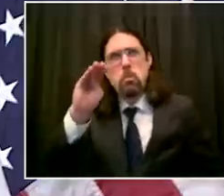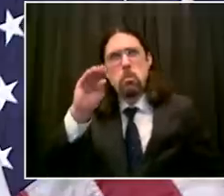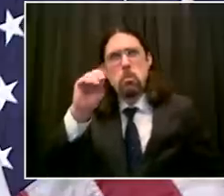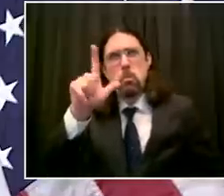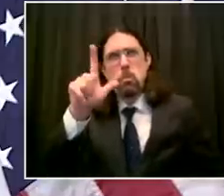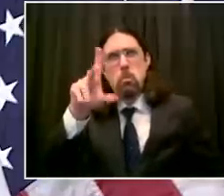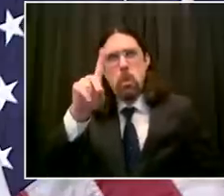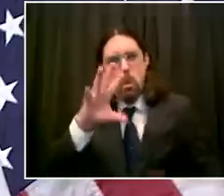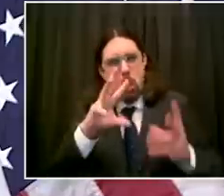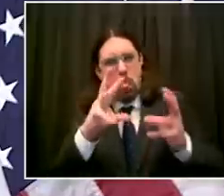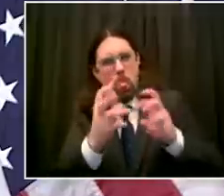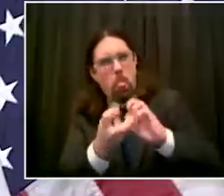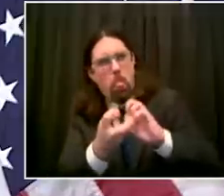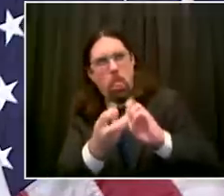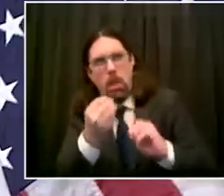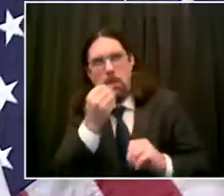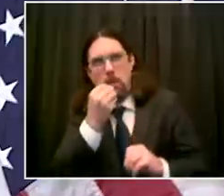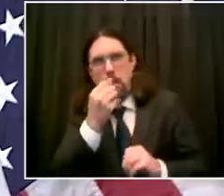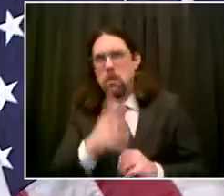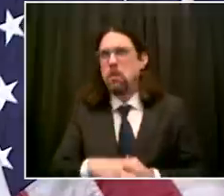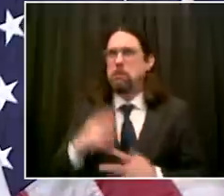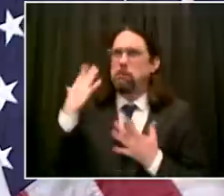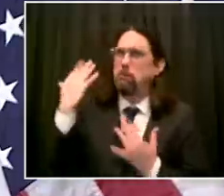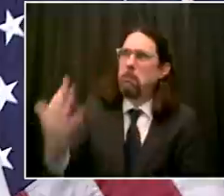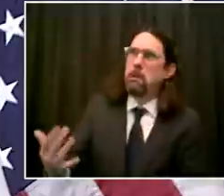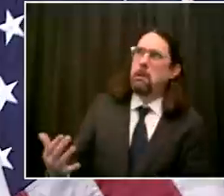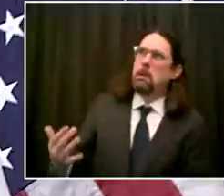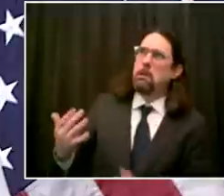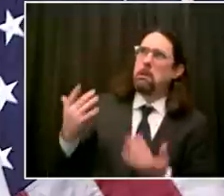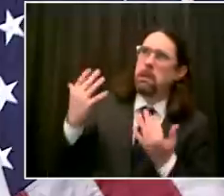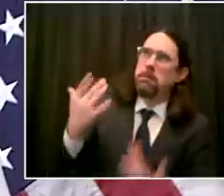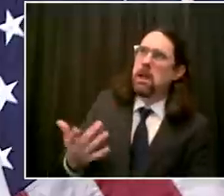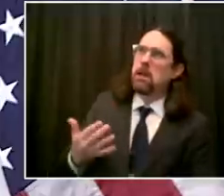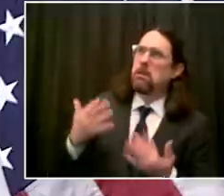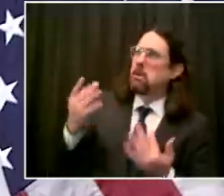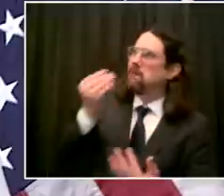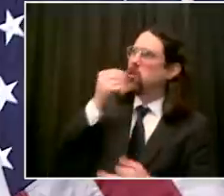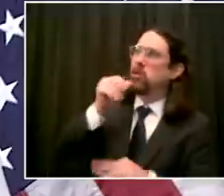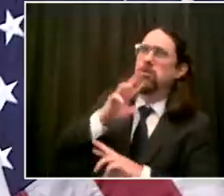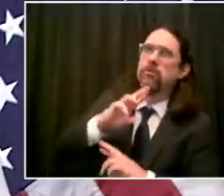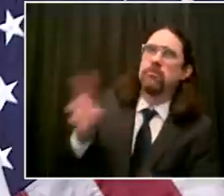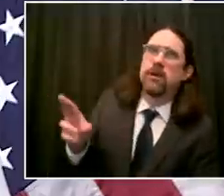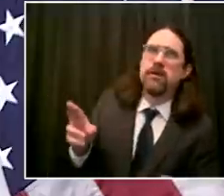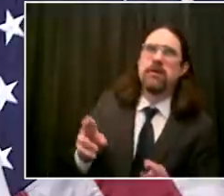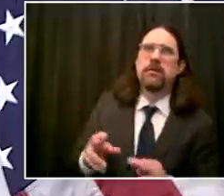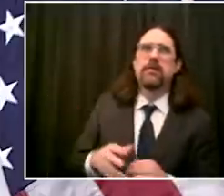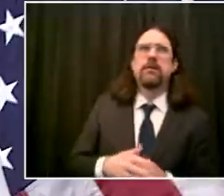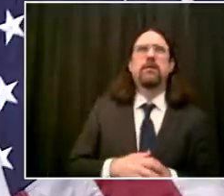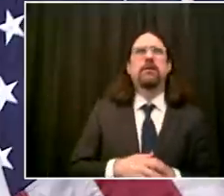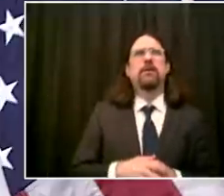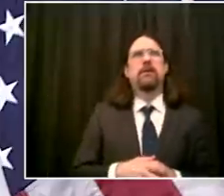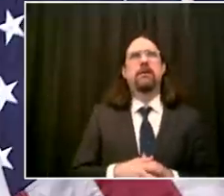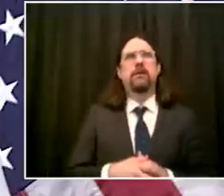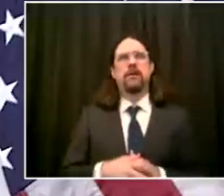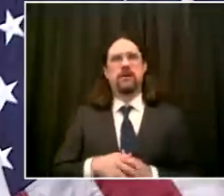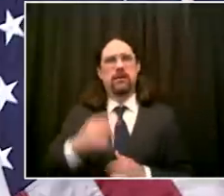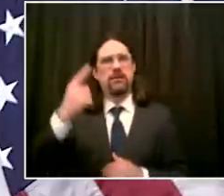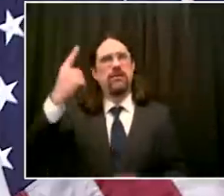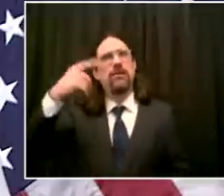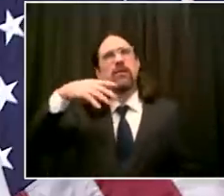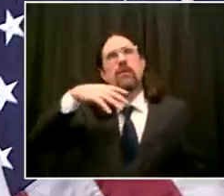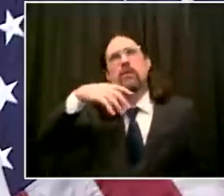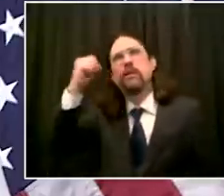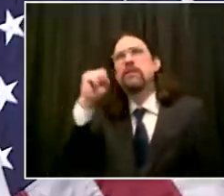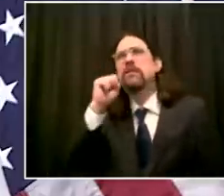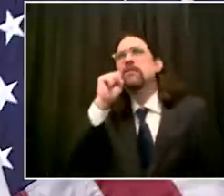six bags of onion rings potato chips and cookies and that was it i wonder if you think that's acceptable and if you think think that there should be tighter